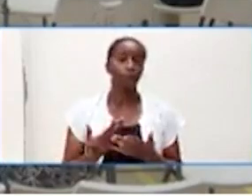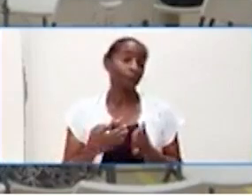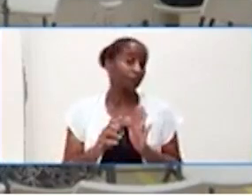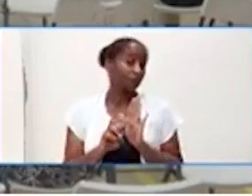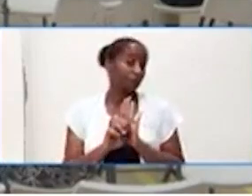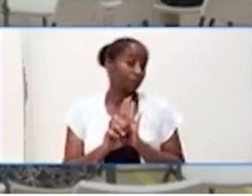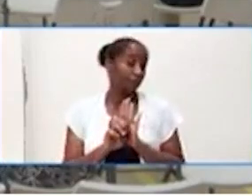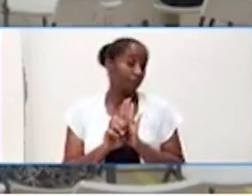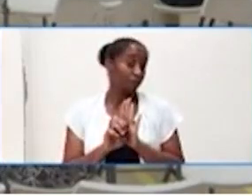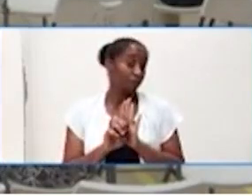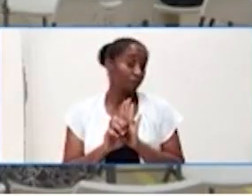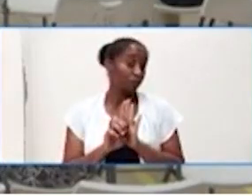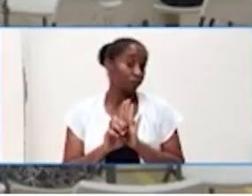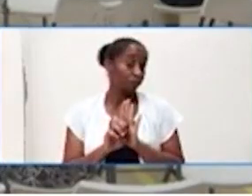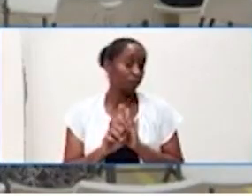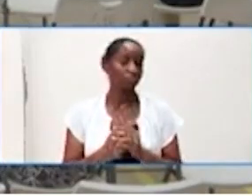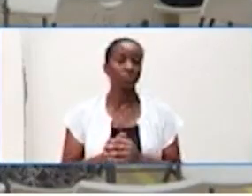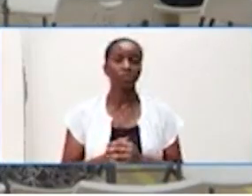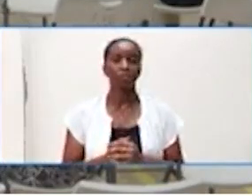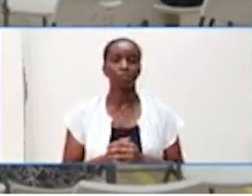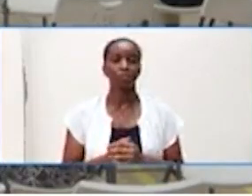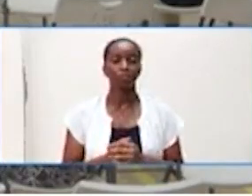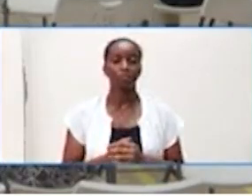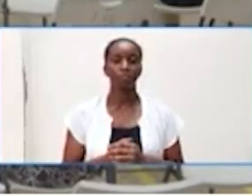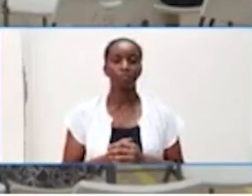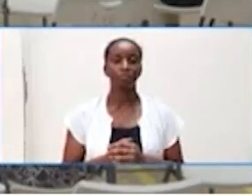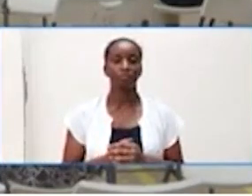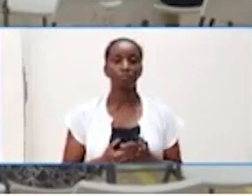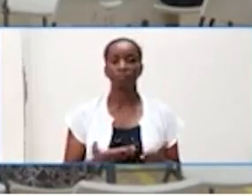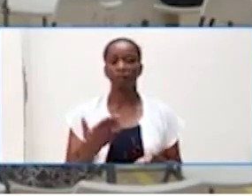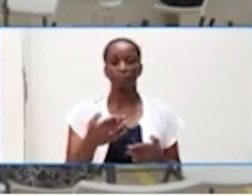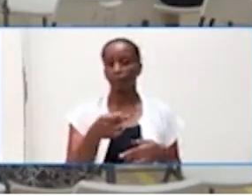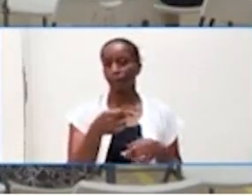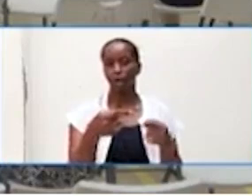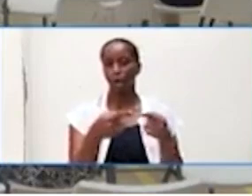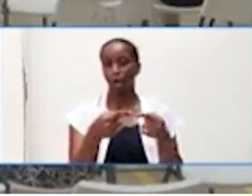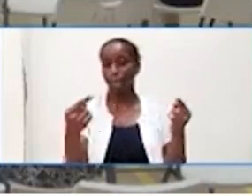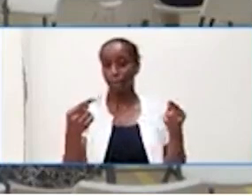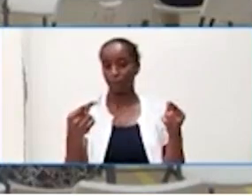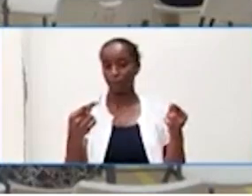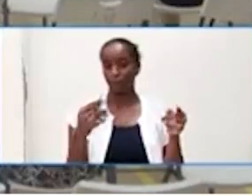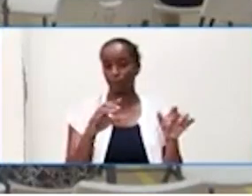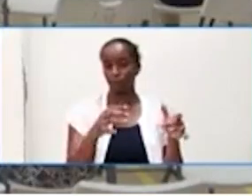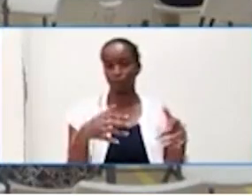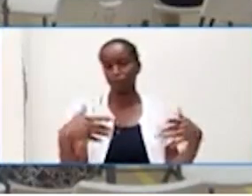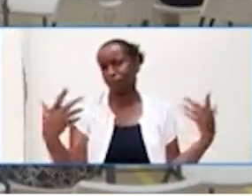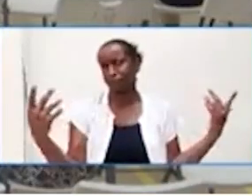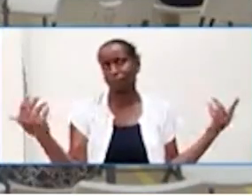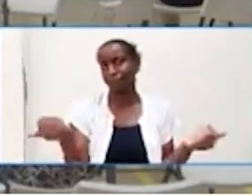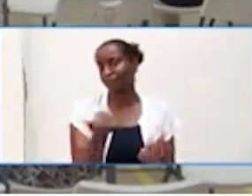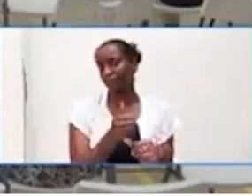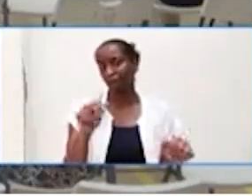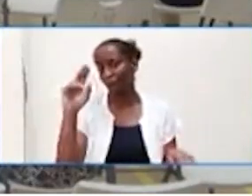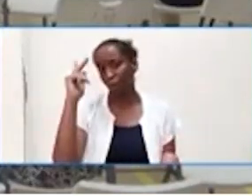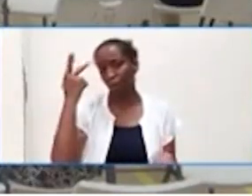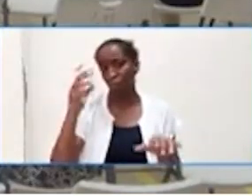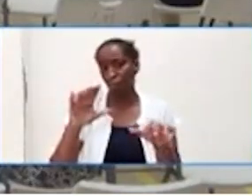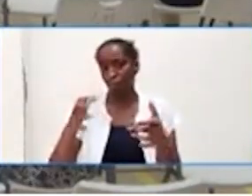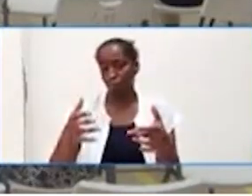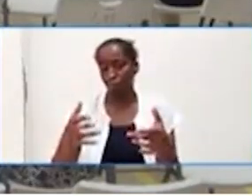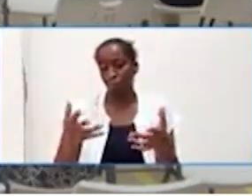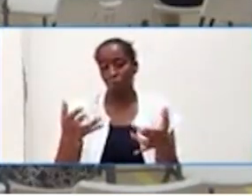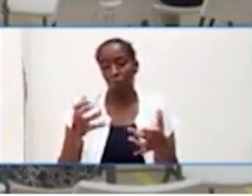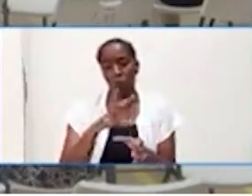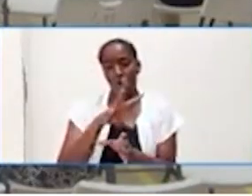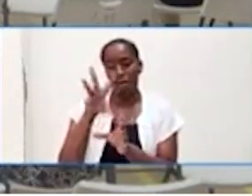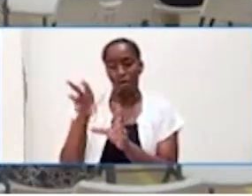party or any political party who has an interest in gaining government, that in fact that they